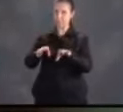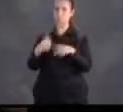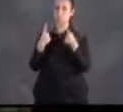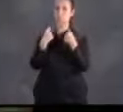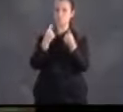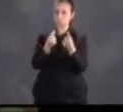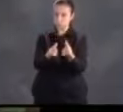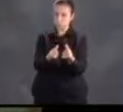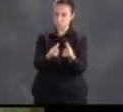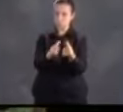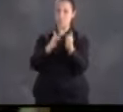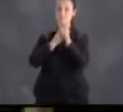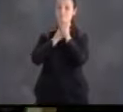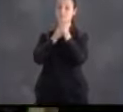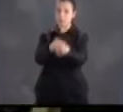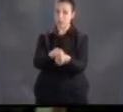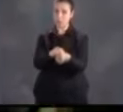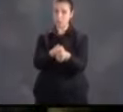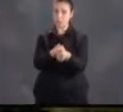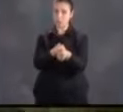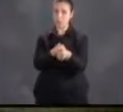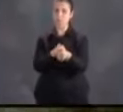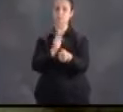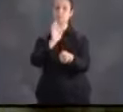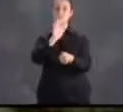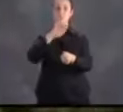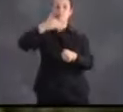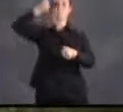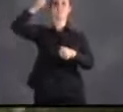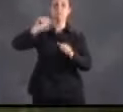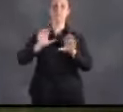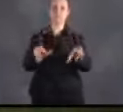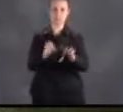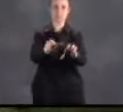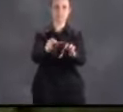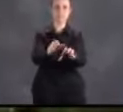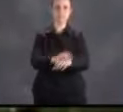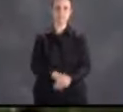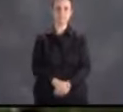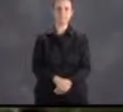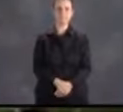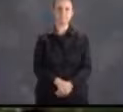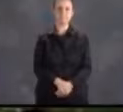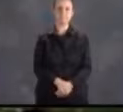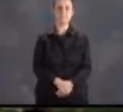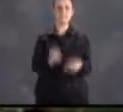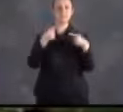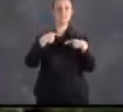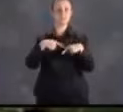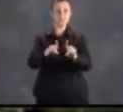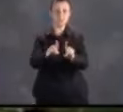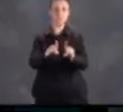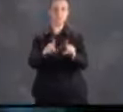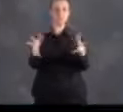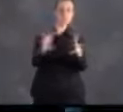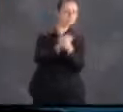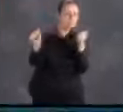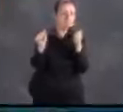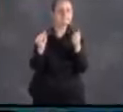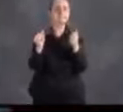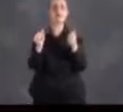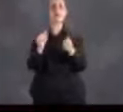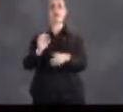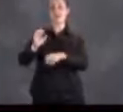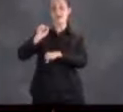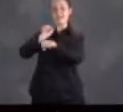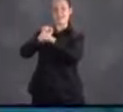instructions on what to do. Following these instructions will be the best course of action you can possibly take. During